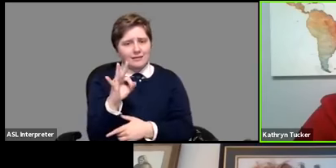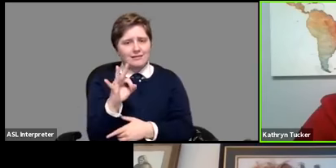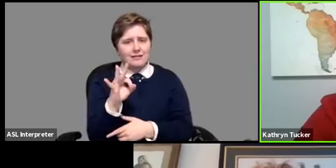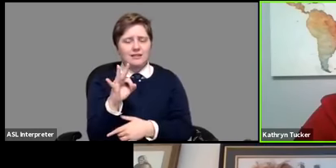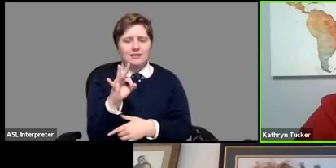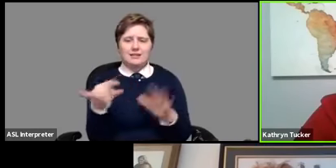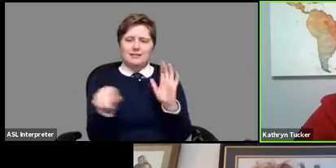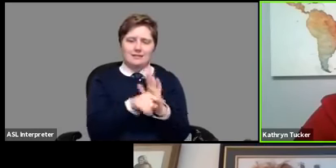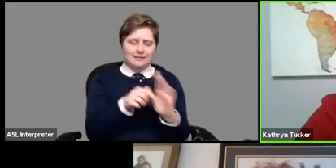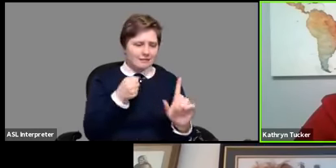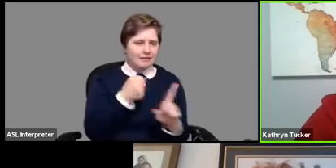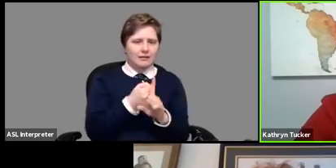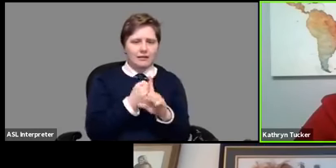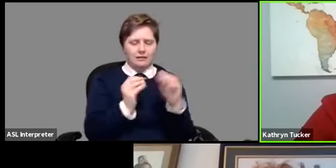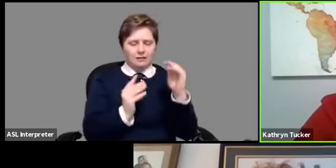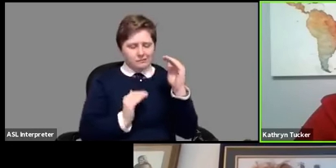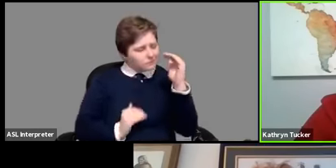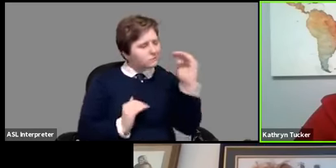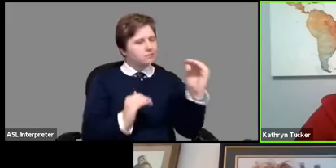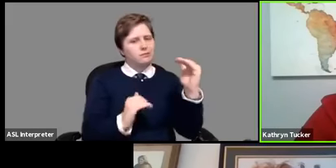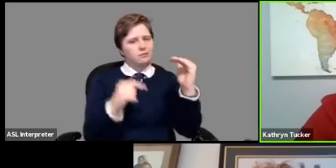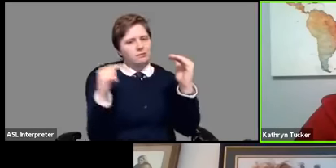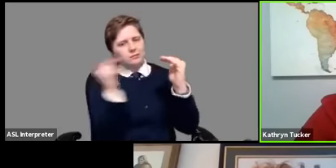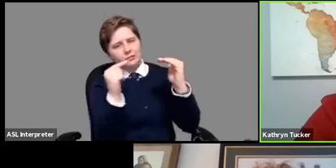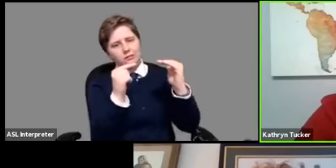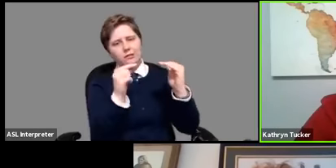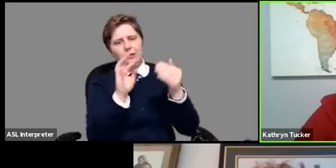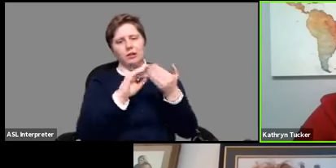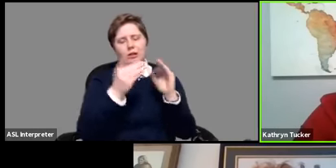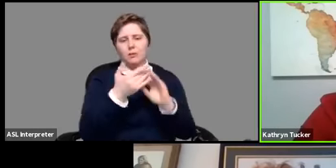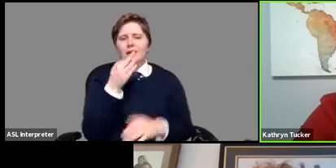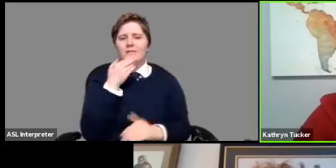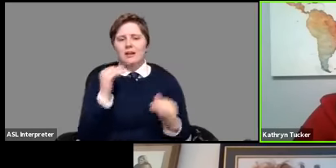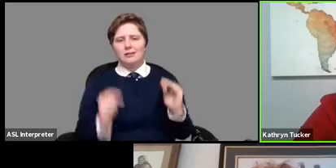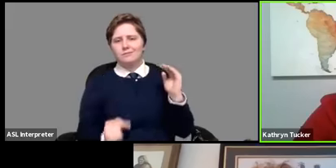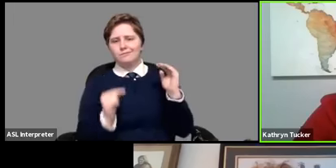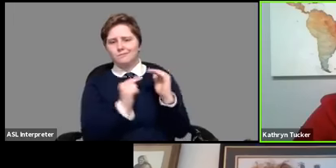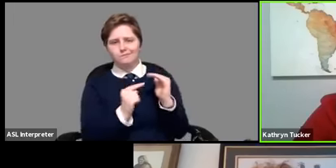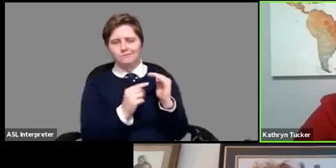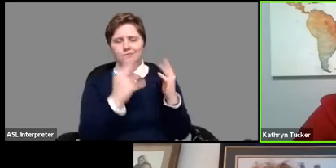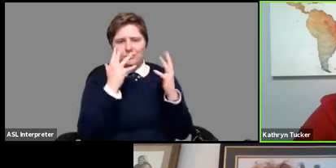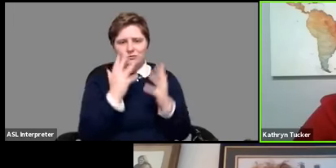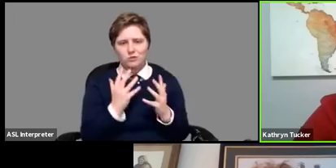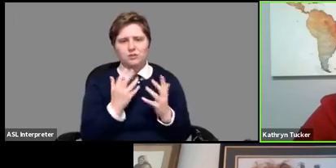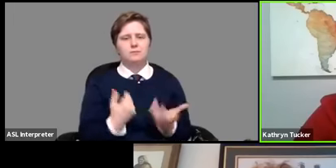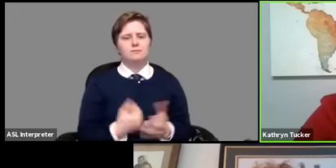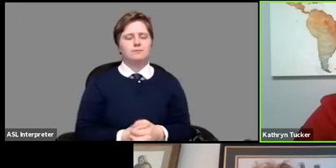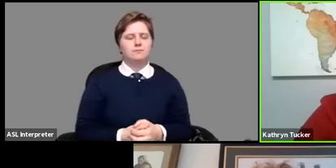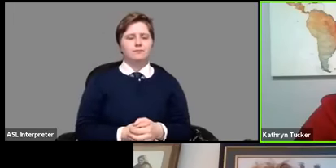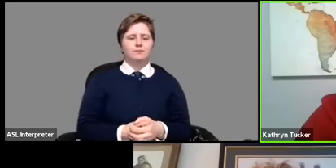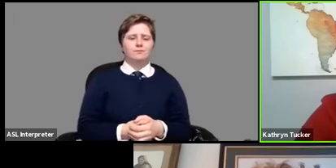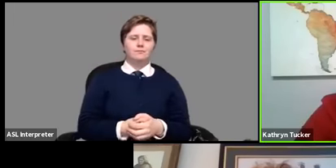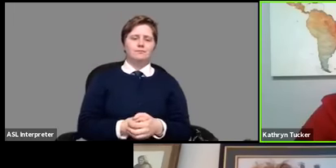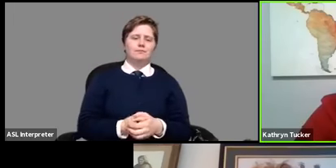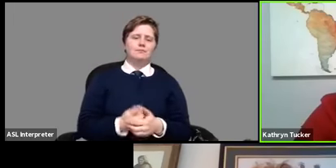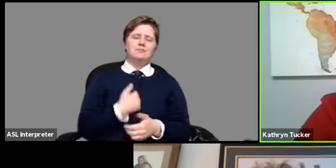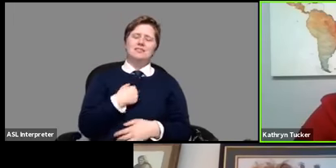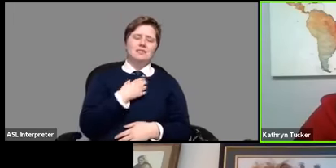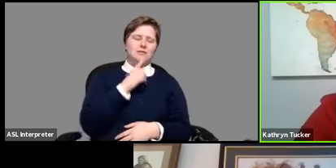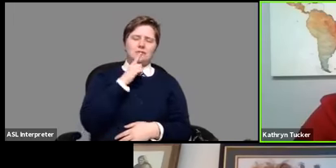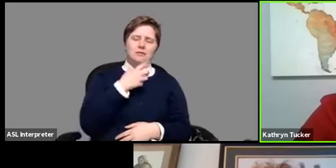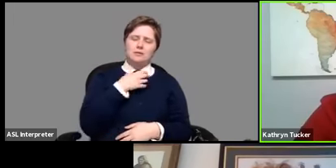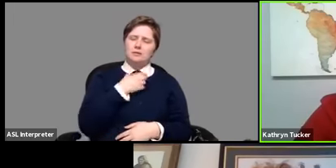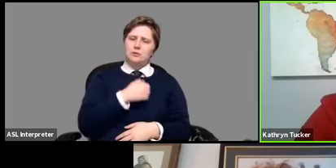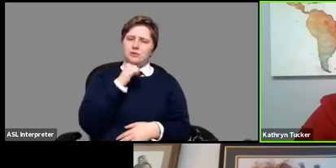um and disproportionately affecting communities of color so unfortunately um i i wish it weren't the case and i don't